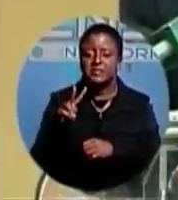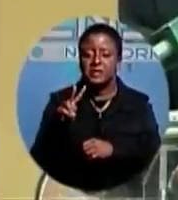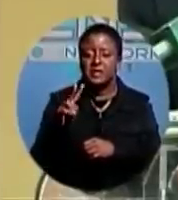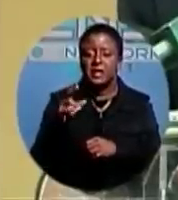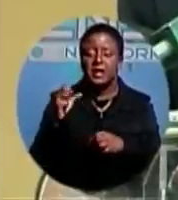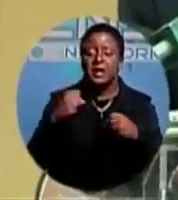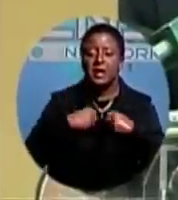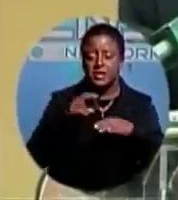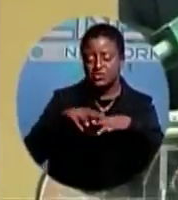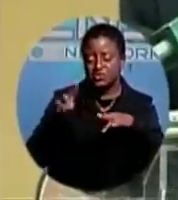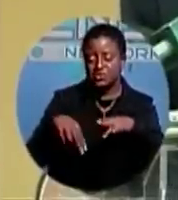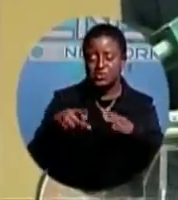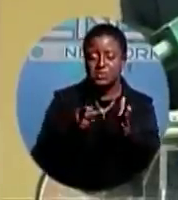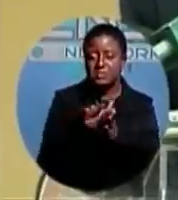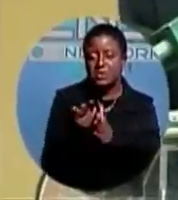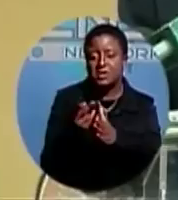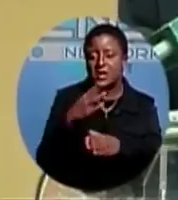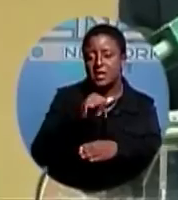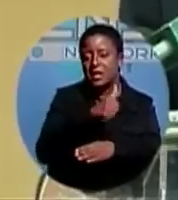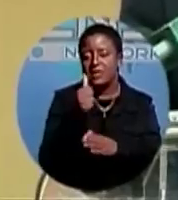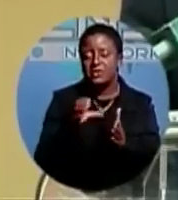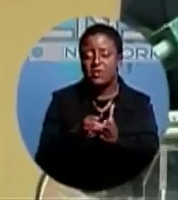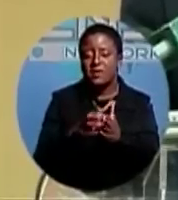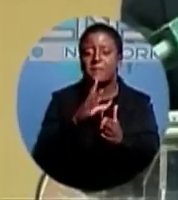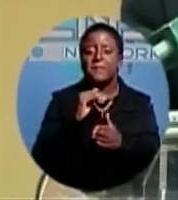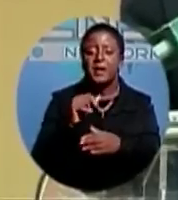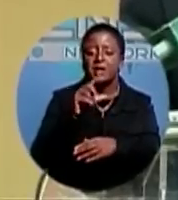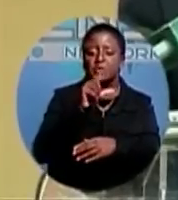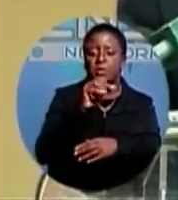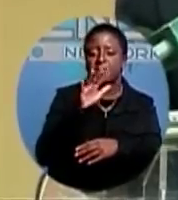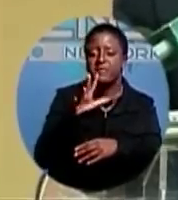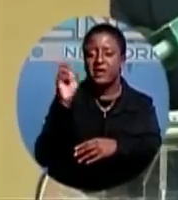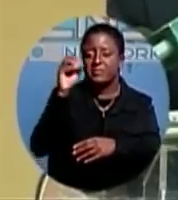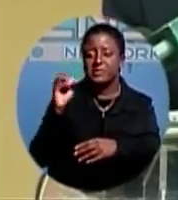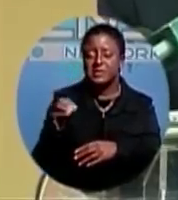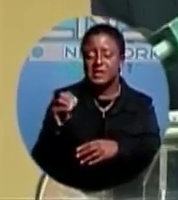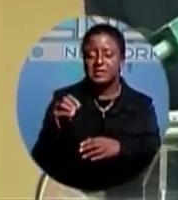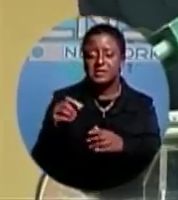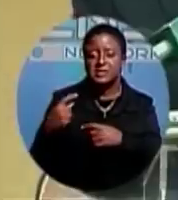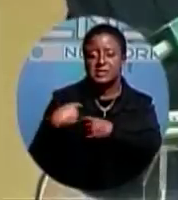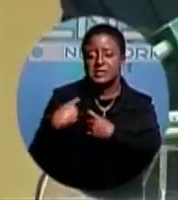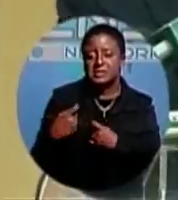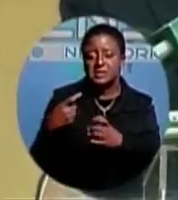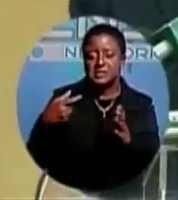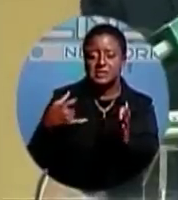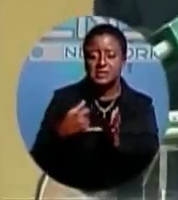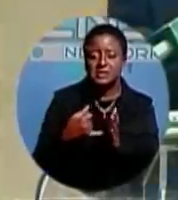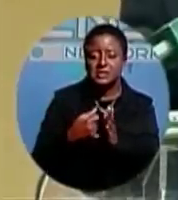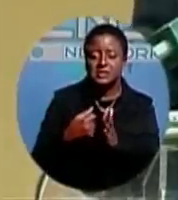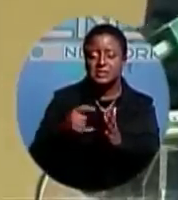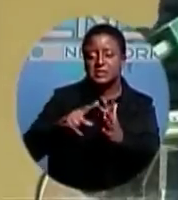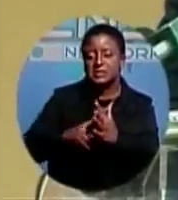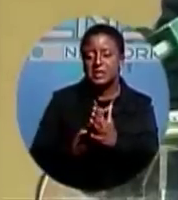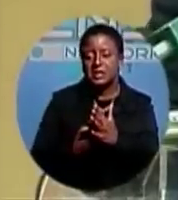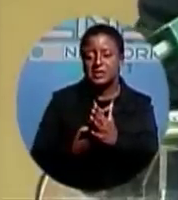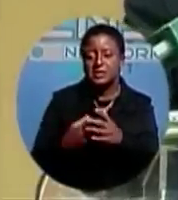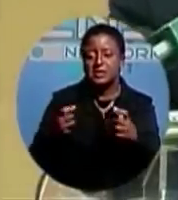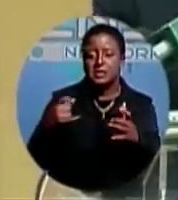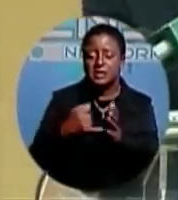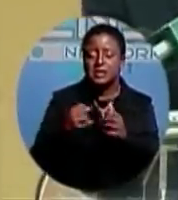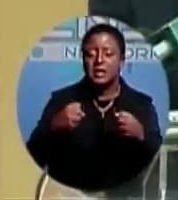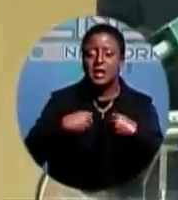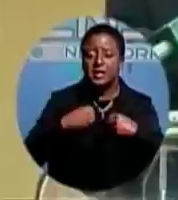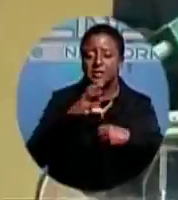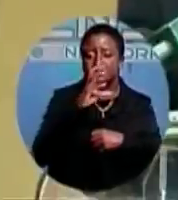and other crimes by 25% since its inception. Mr. Farkerson says CCTV network is equipped with 60 days of video